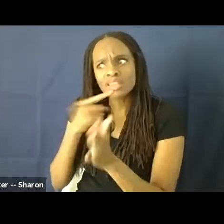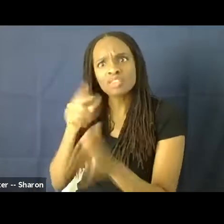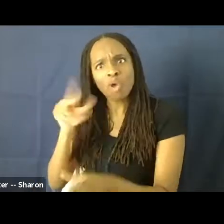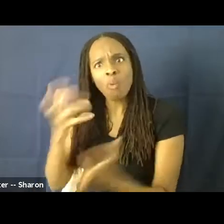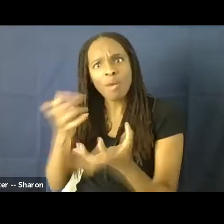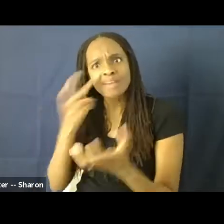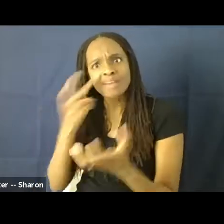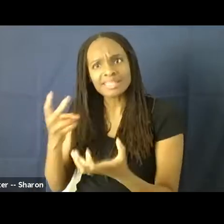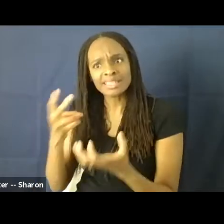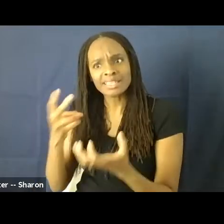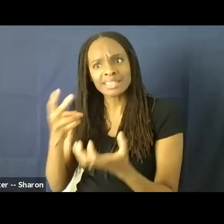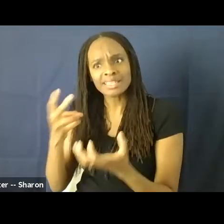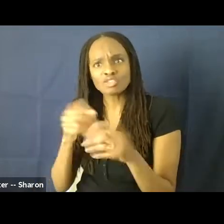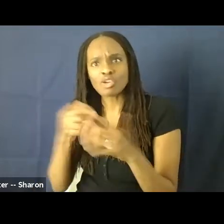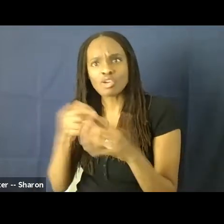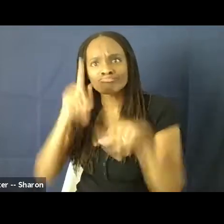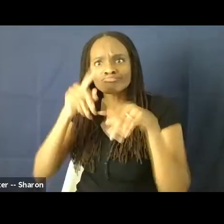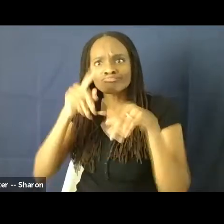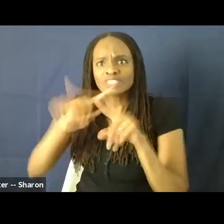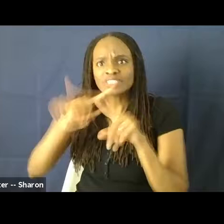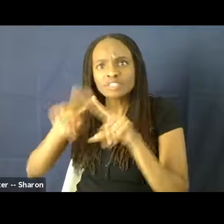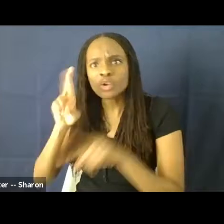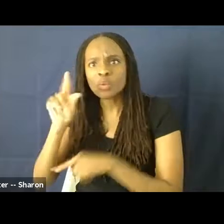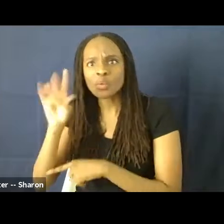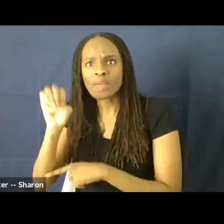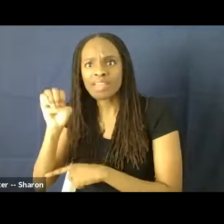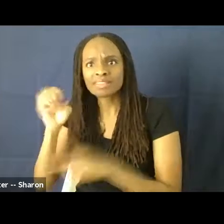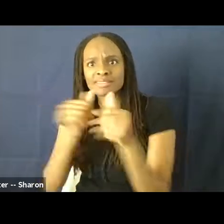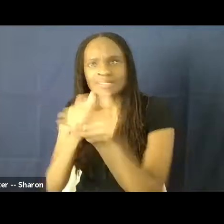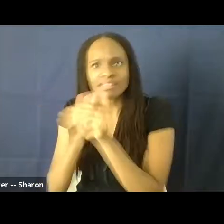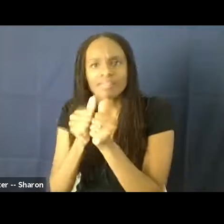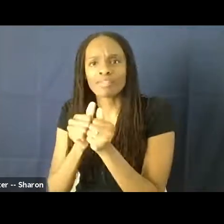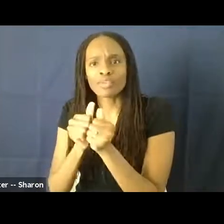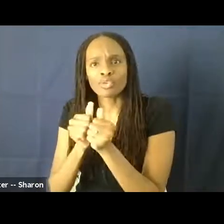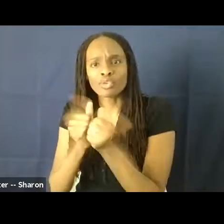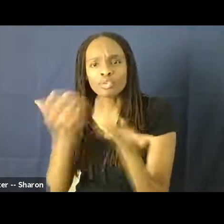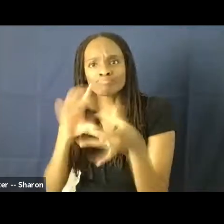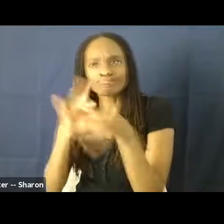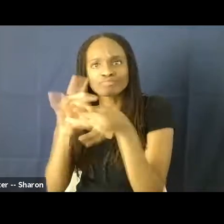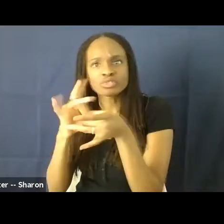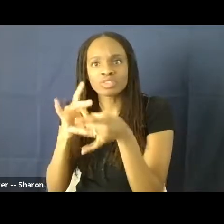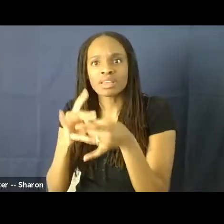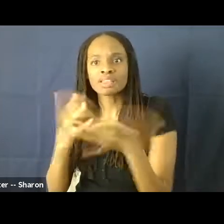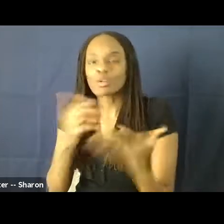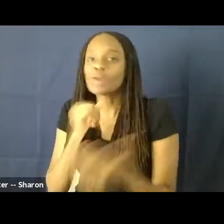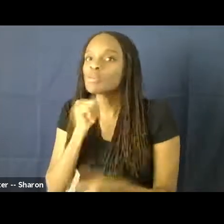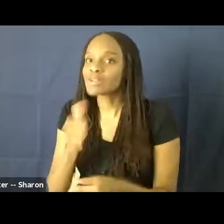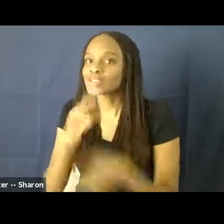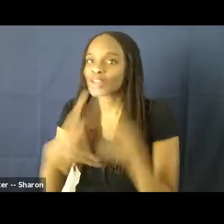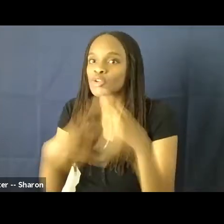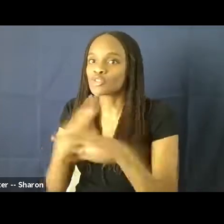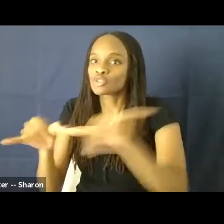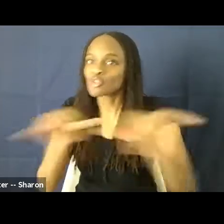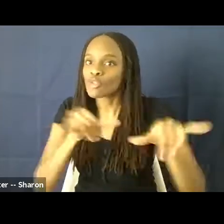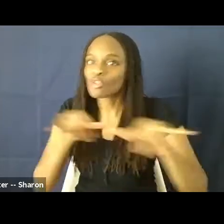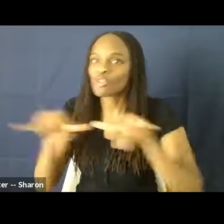they wanted to see something different. And he highlighted that this was a sectional bias, right? It wasn't a universal feeling, but because it's put into